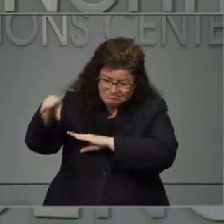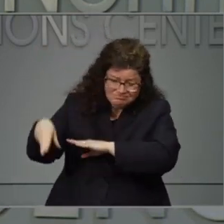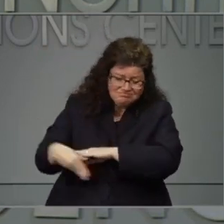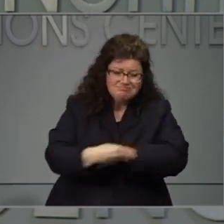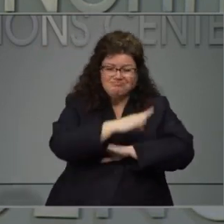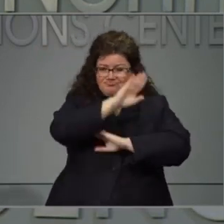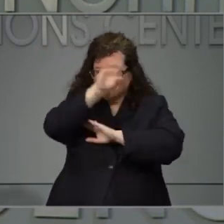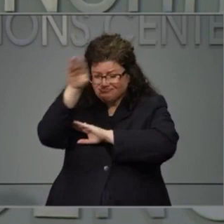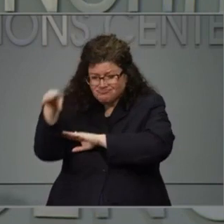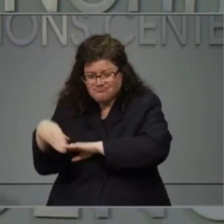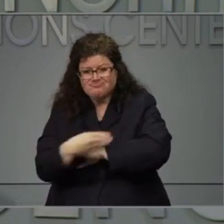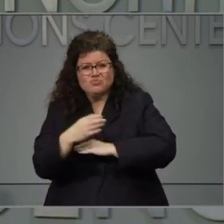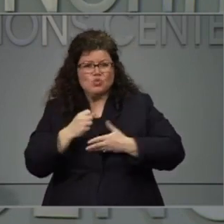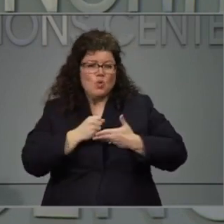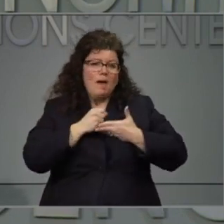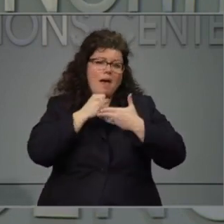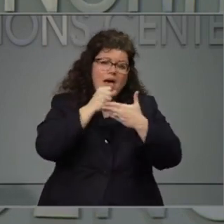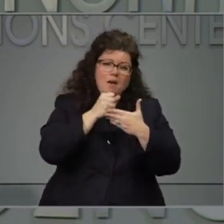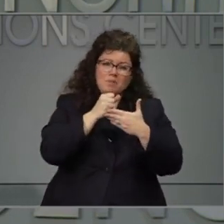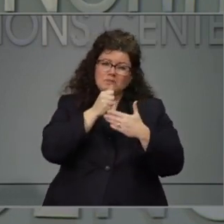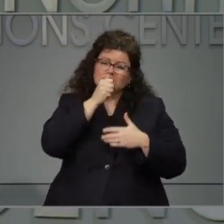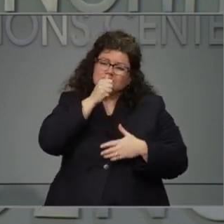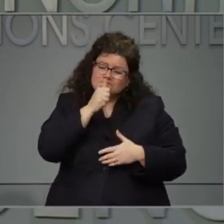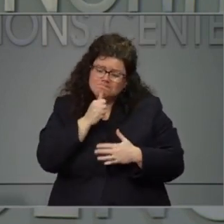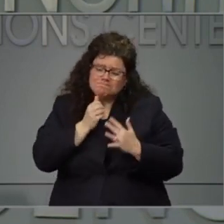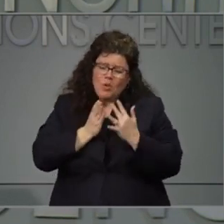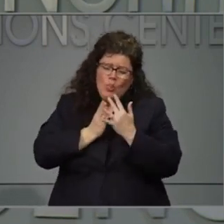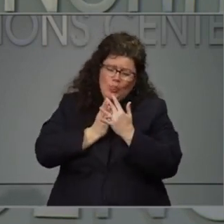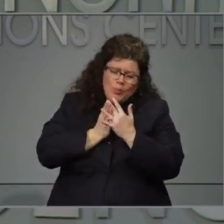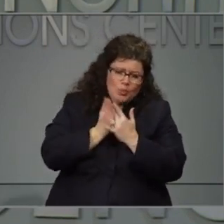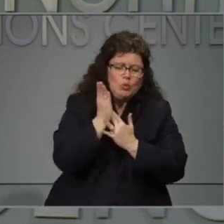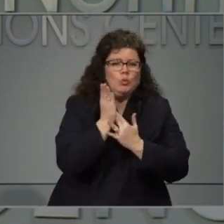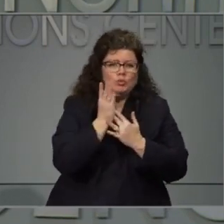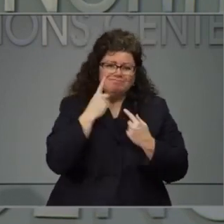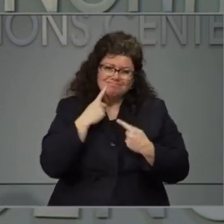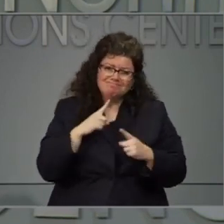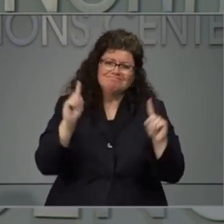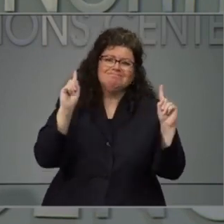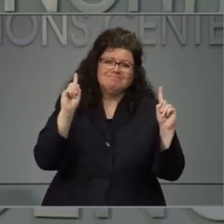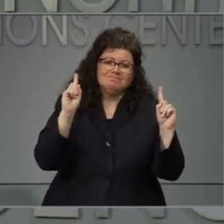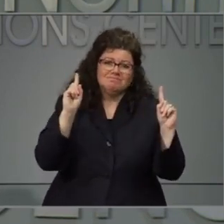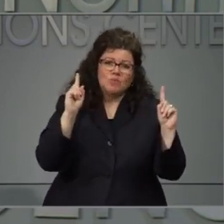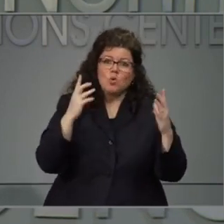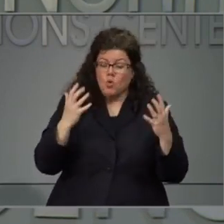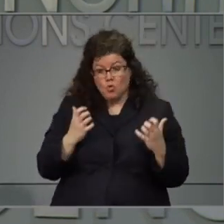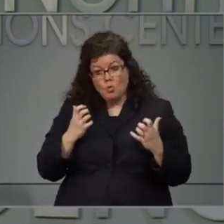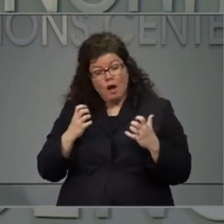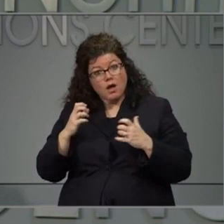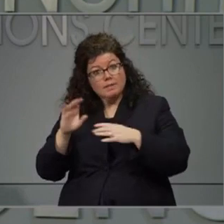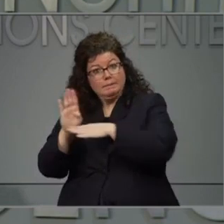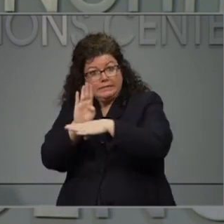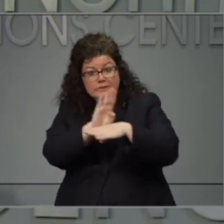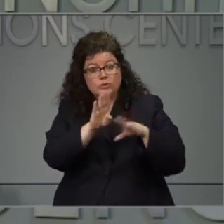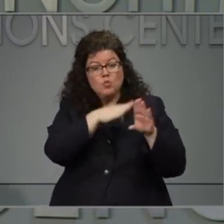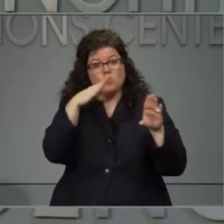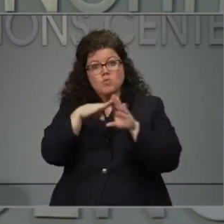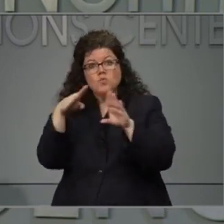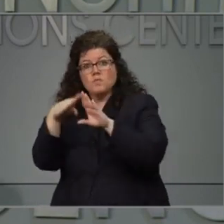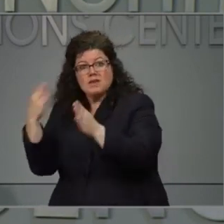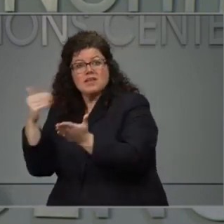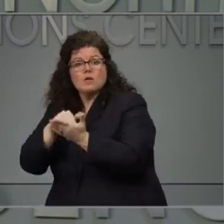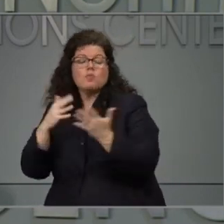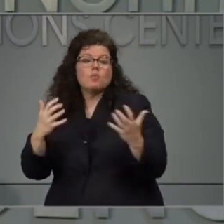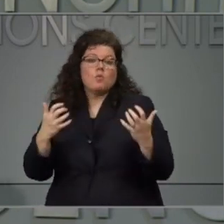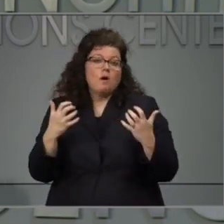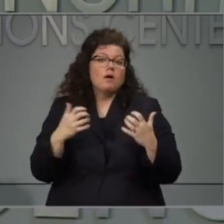to help them through this time and then also get our economy working again. The unemployment